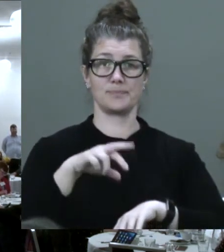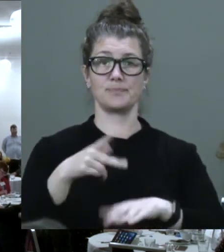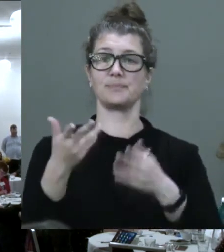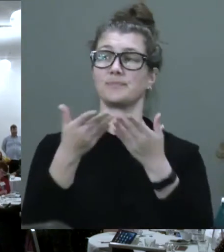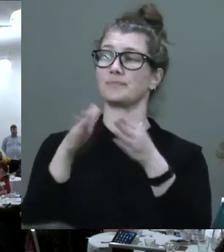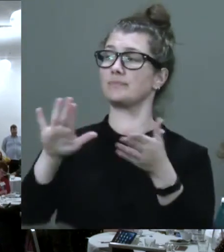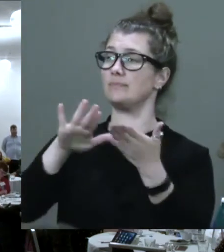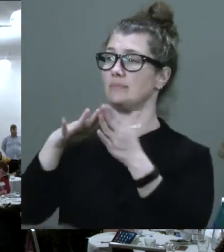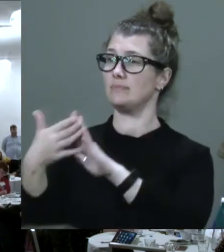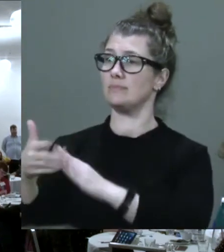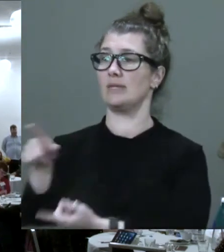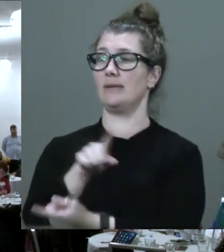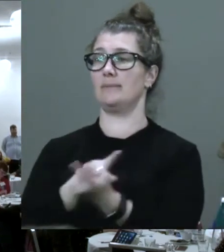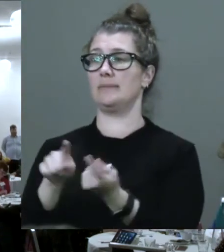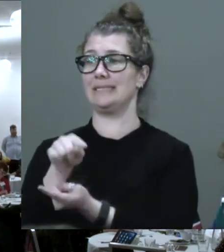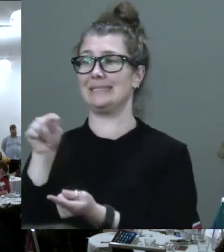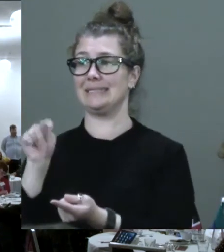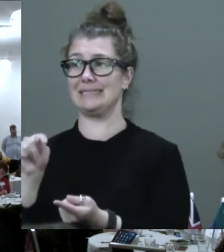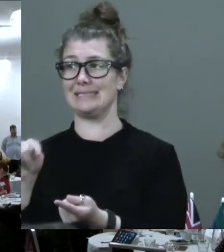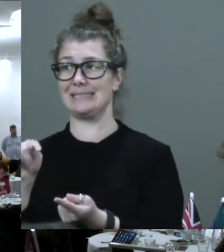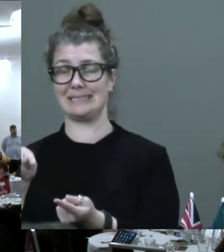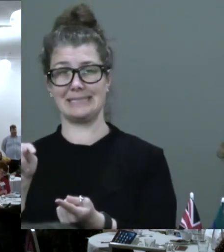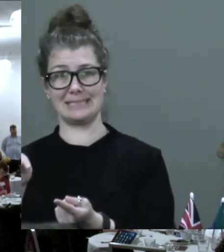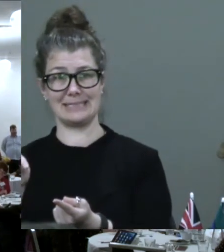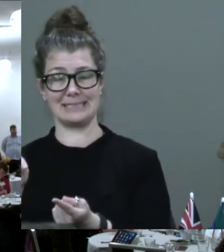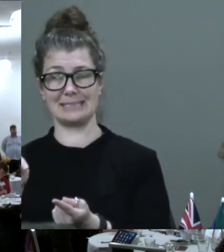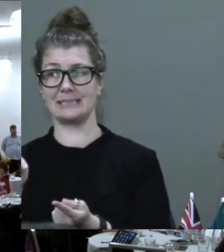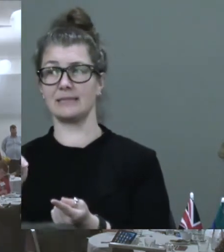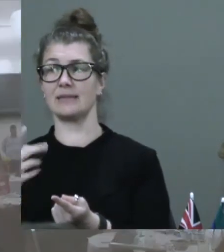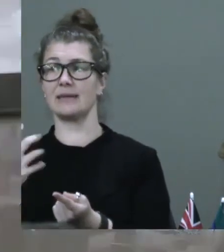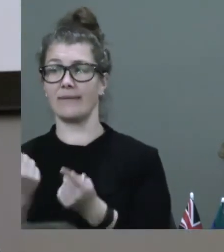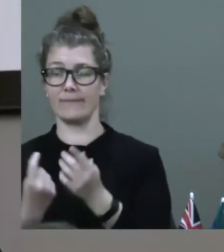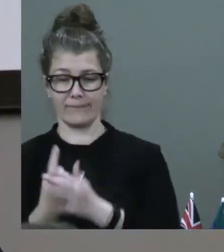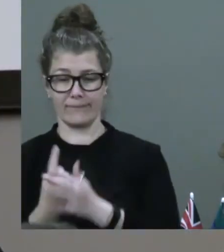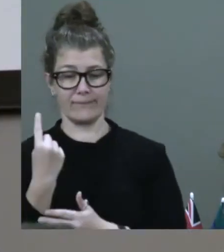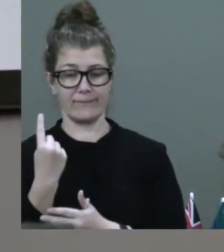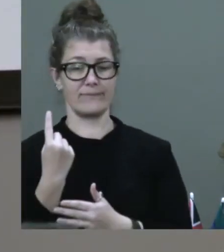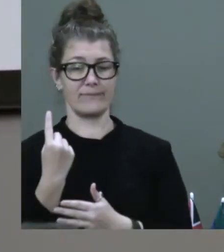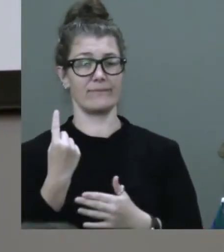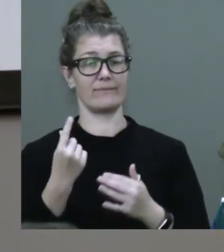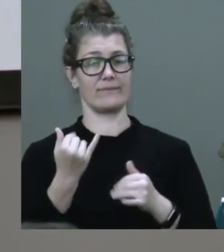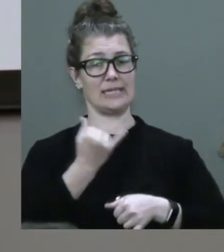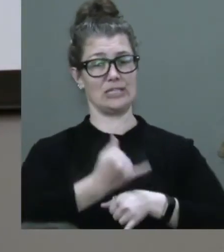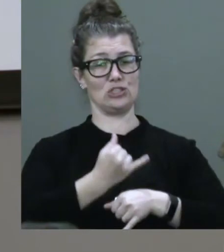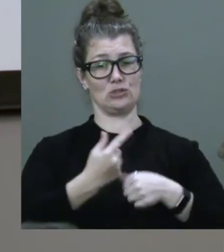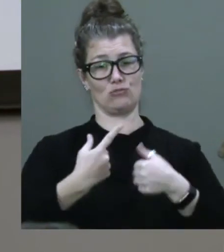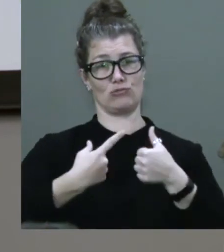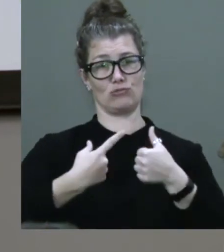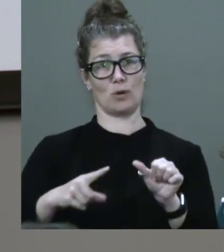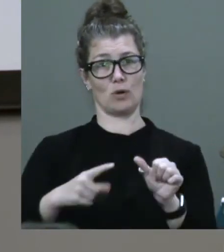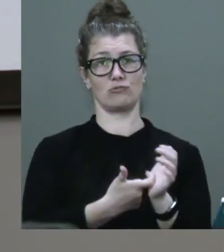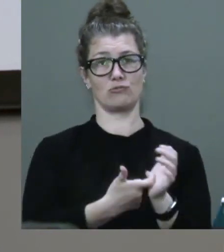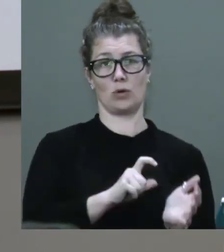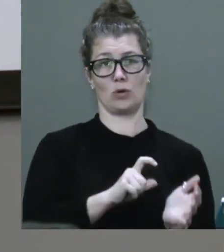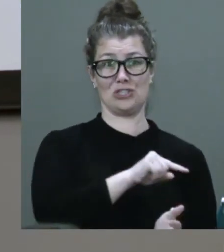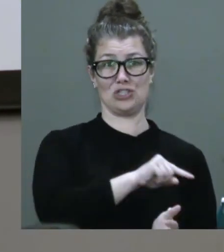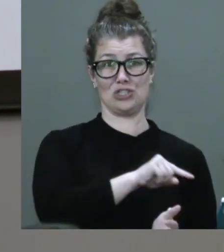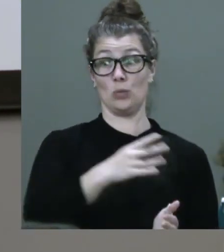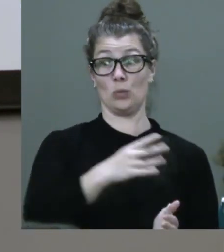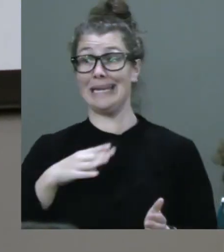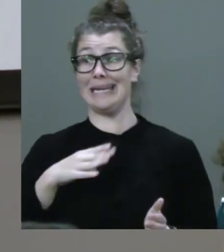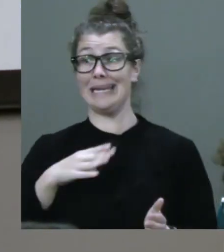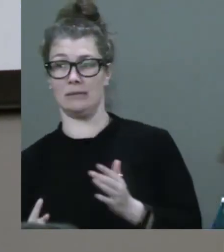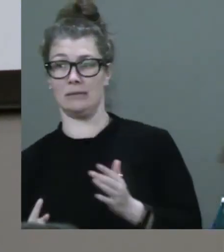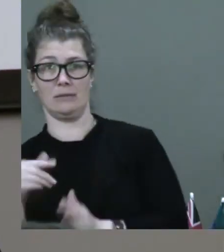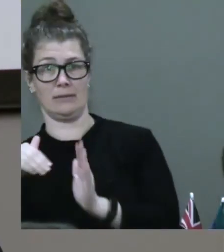meetings that we saw in the institutional responses Royal Commission, for instance. And we need that